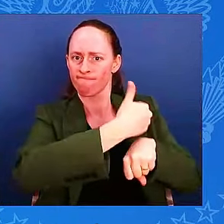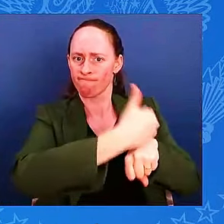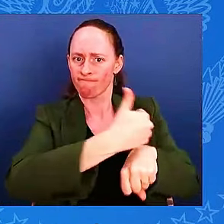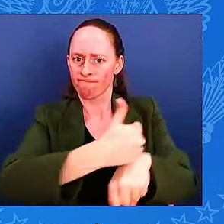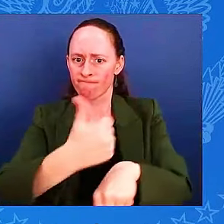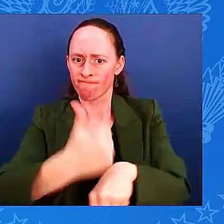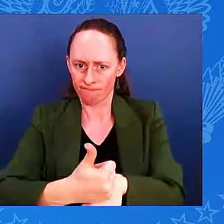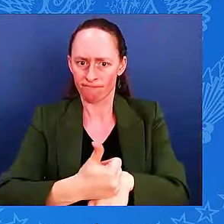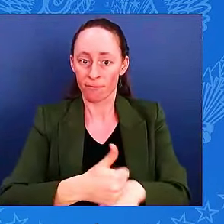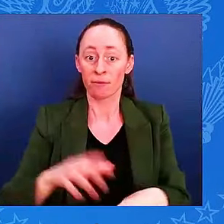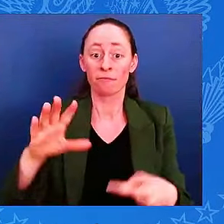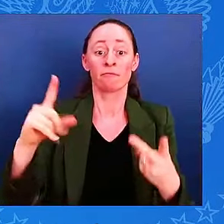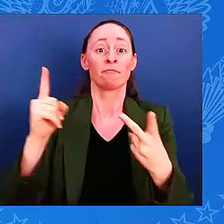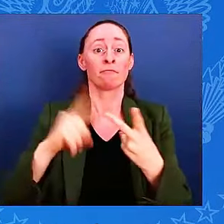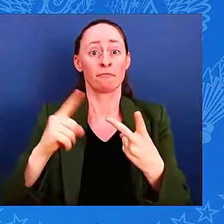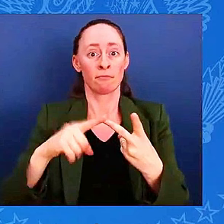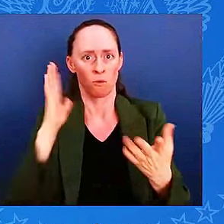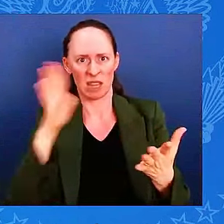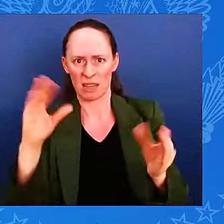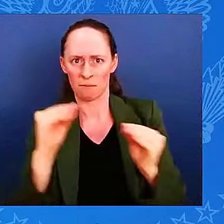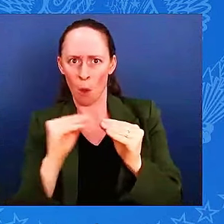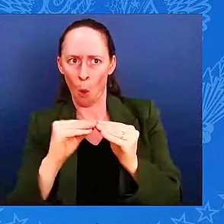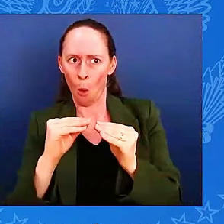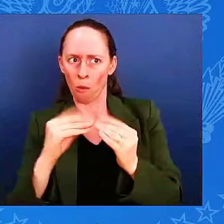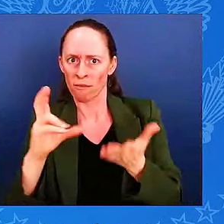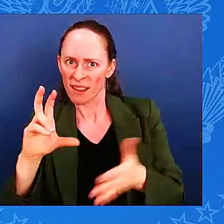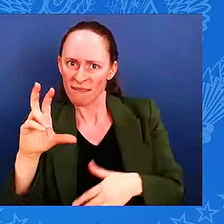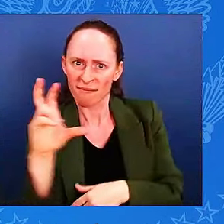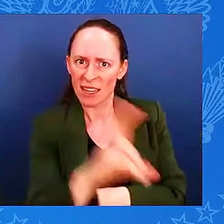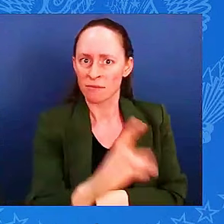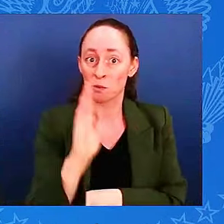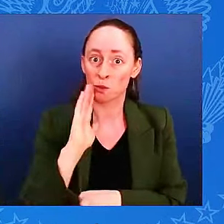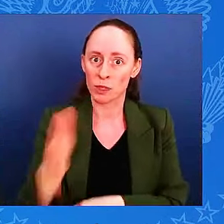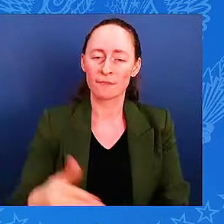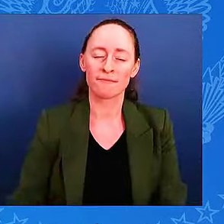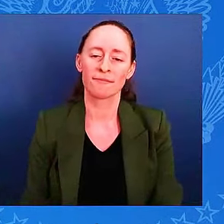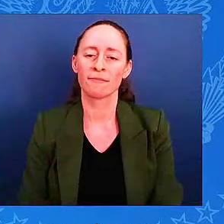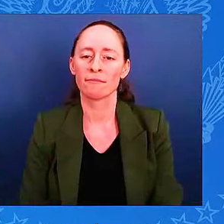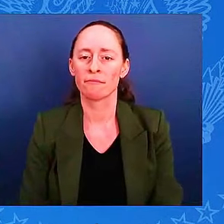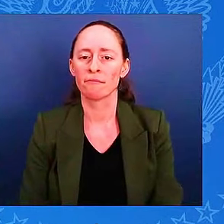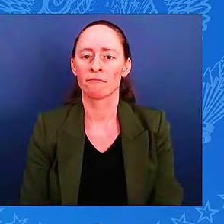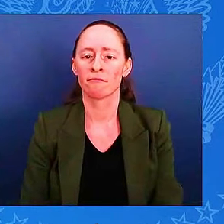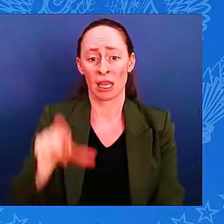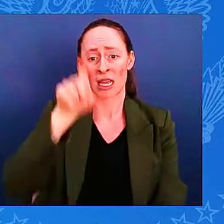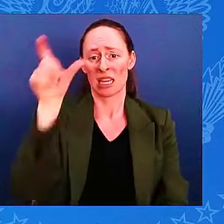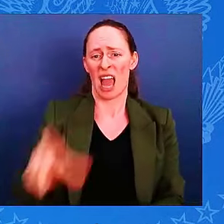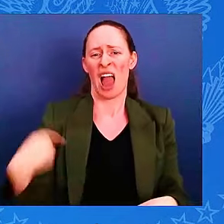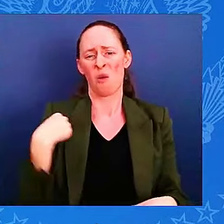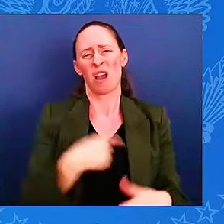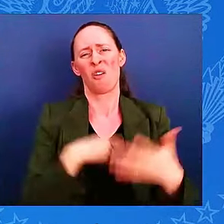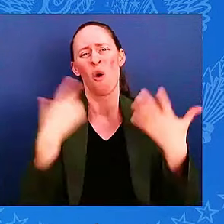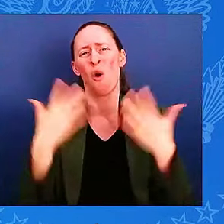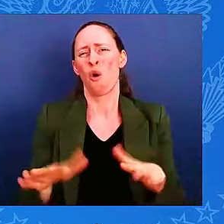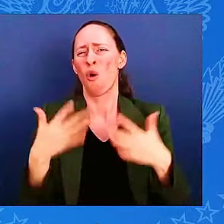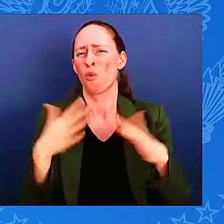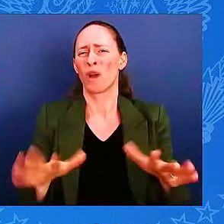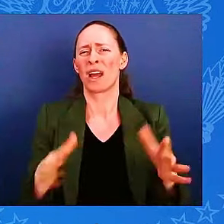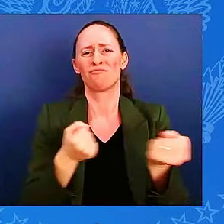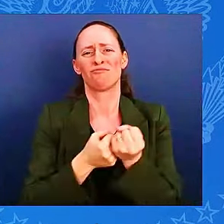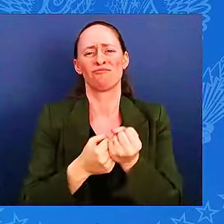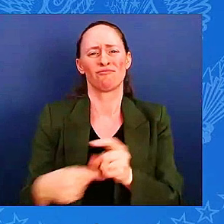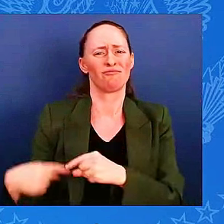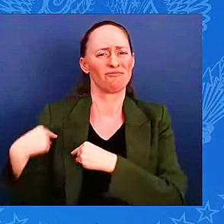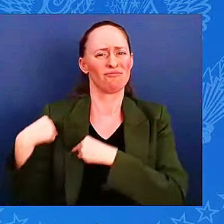support Italy continues to provide across the board, including the protection of infrastructures, not least